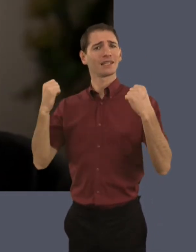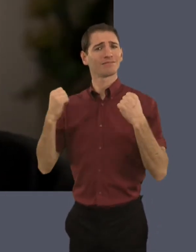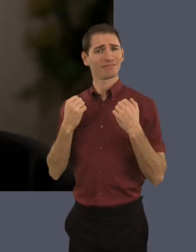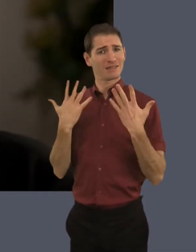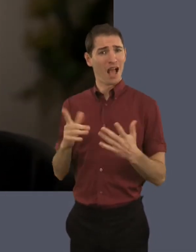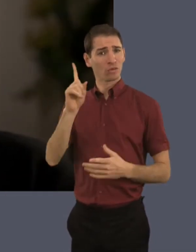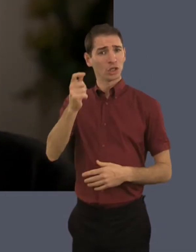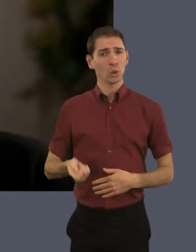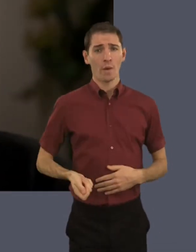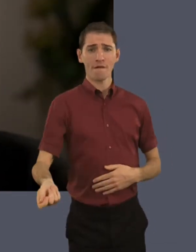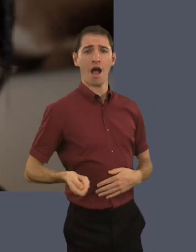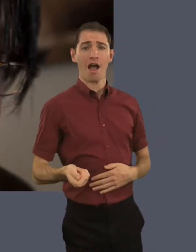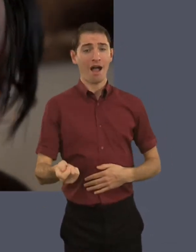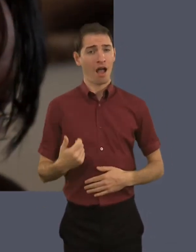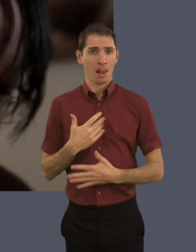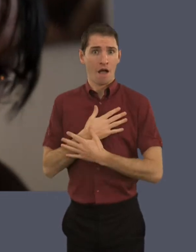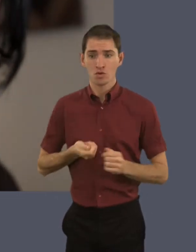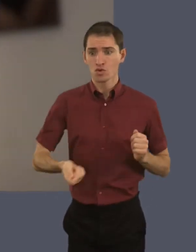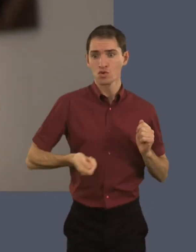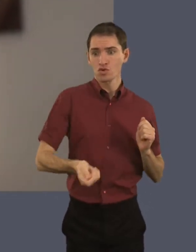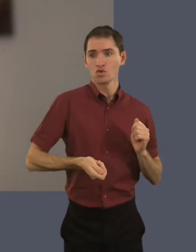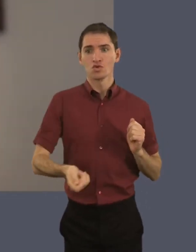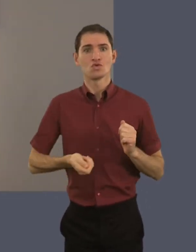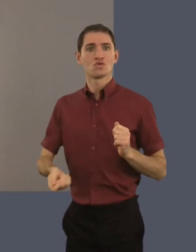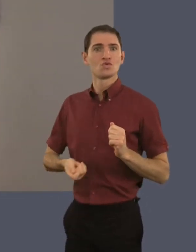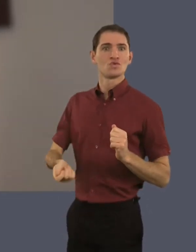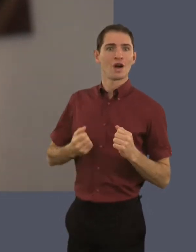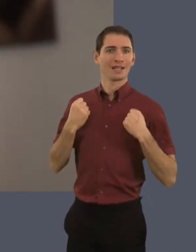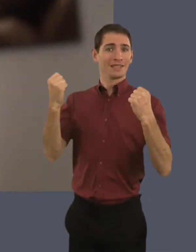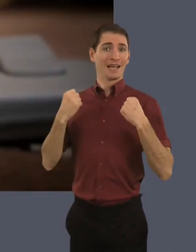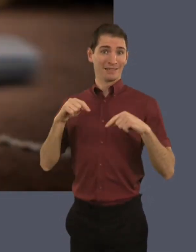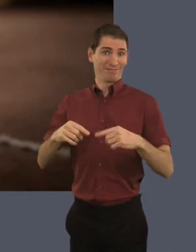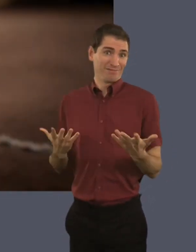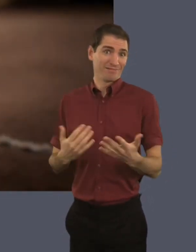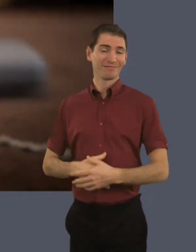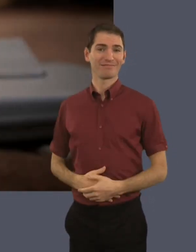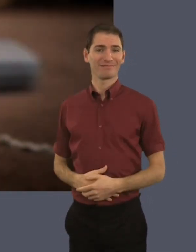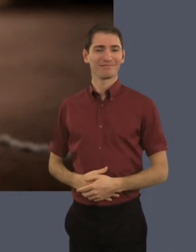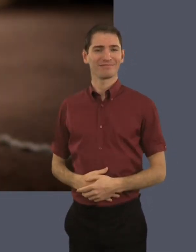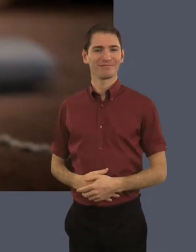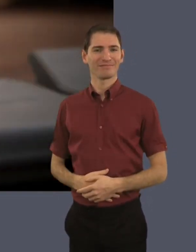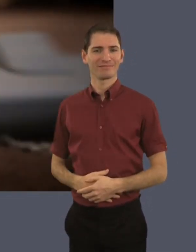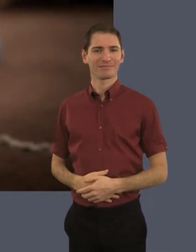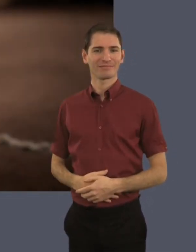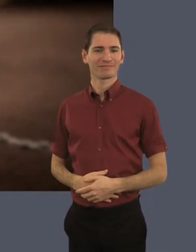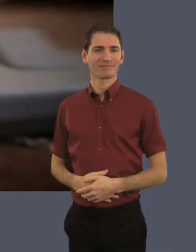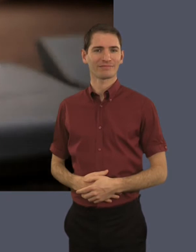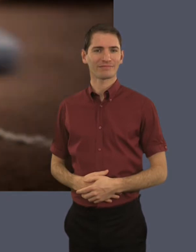would say, exercise regime now could be hoovering. So I'm a fanatic now for hoovering.